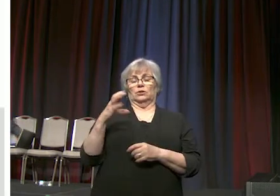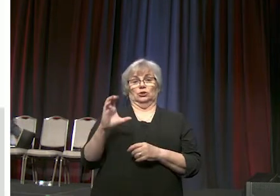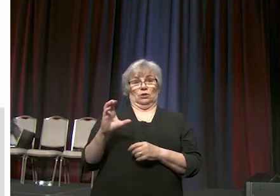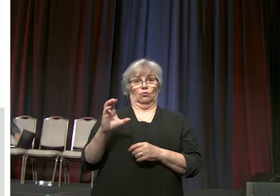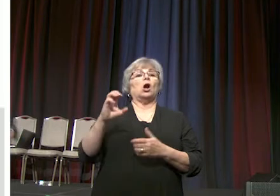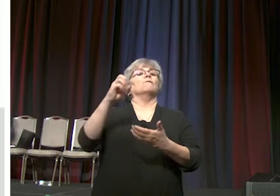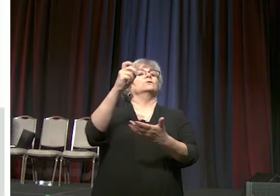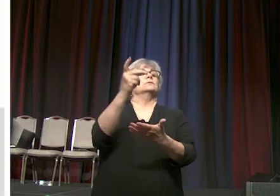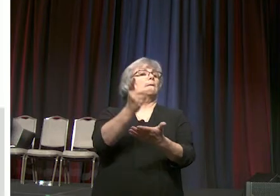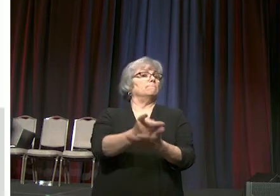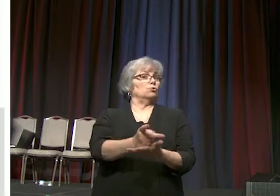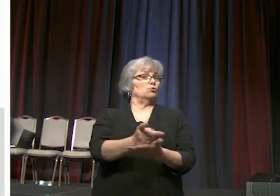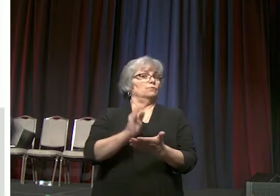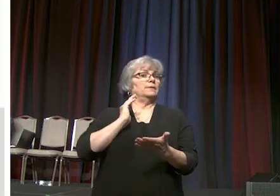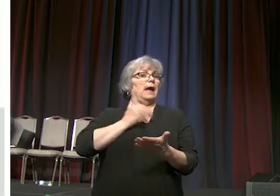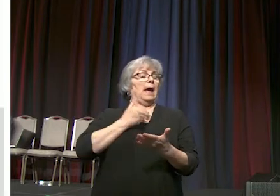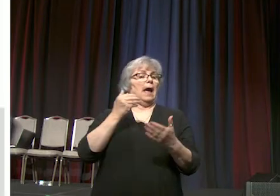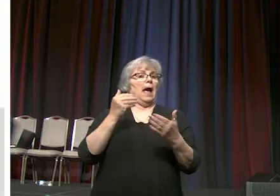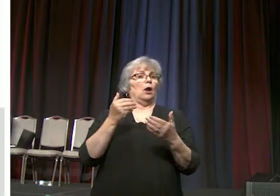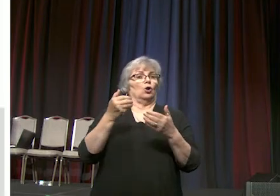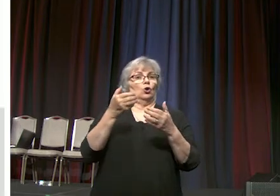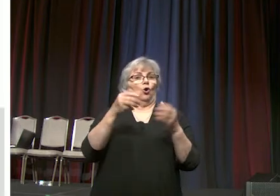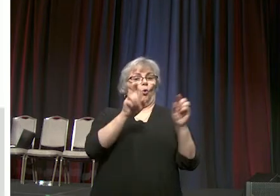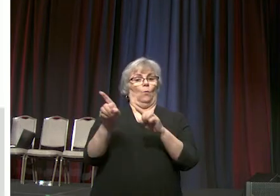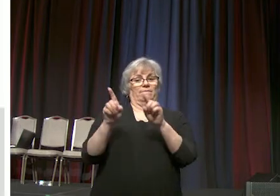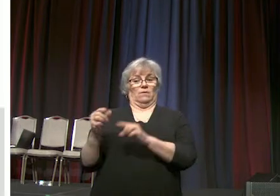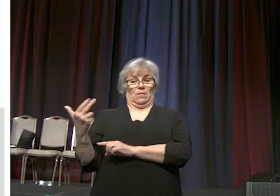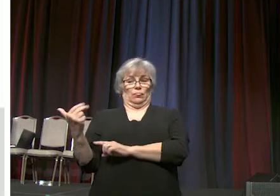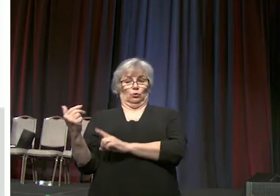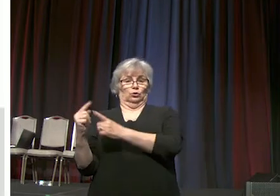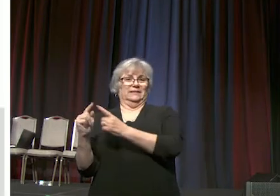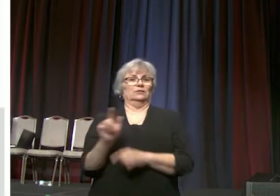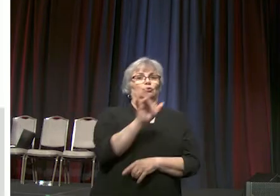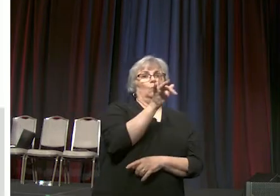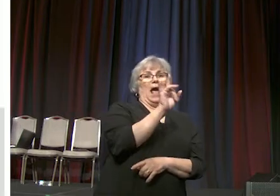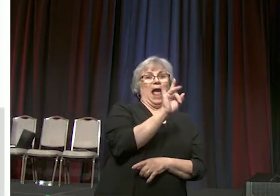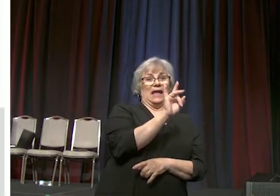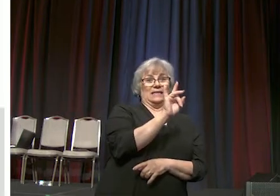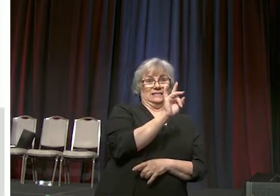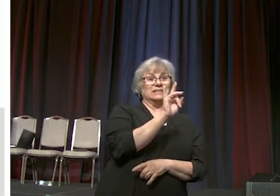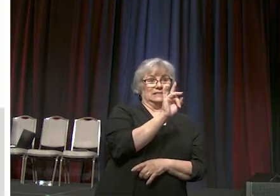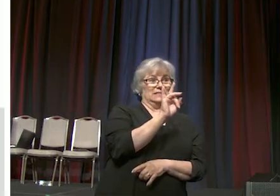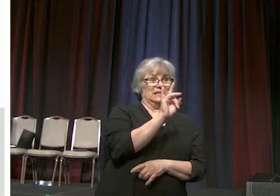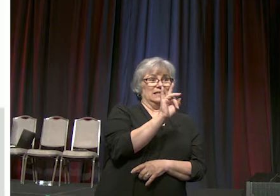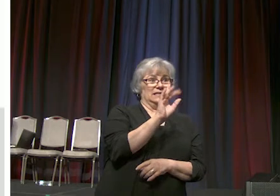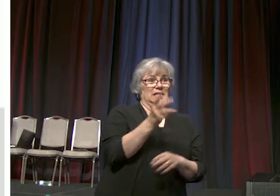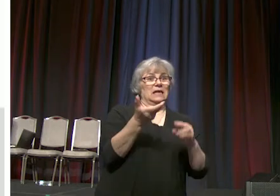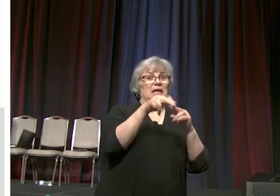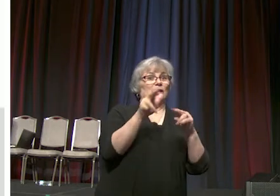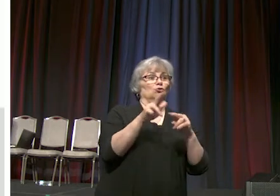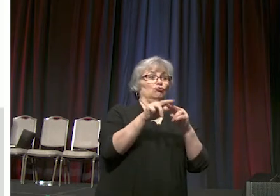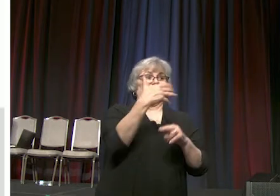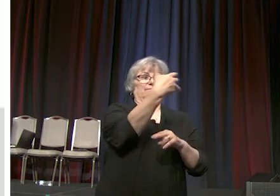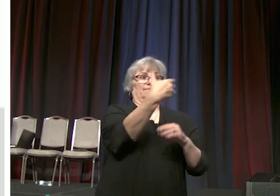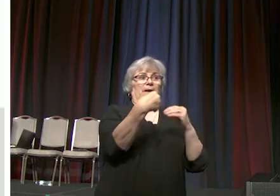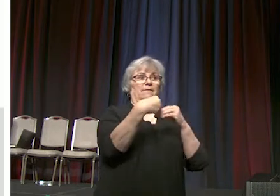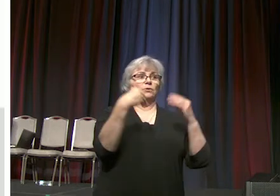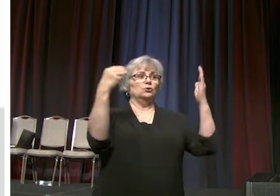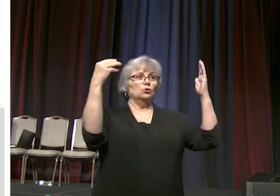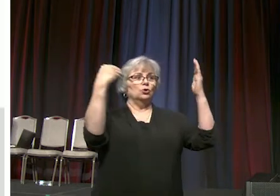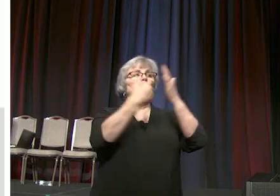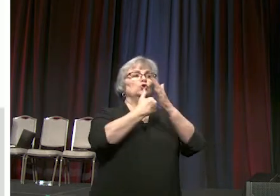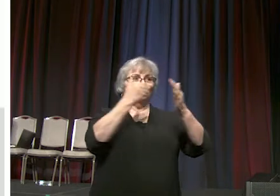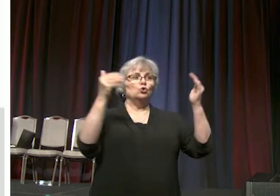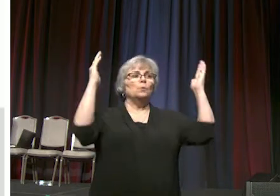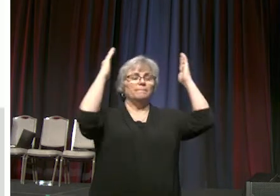approved our moving from 13 to 18 so an increase of five new bishops to bring a